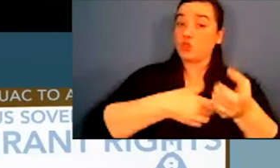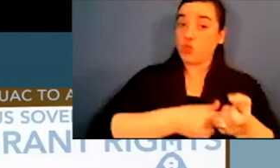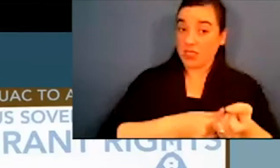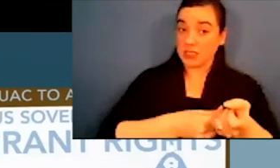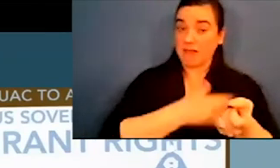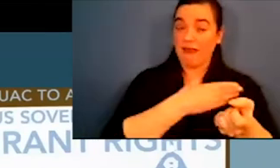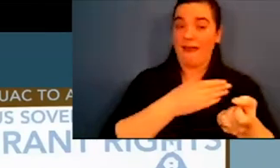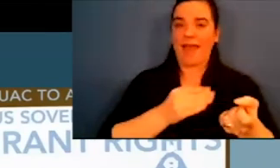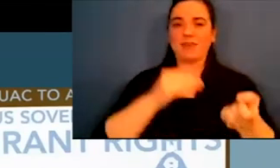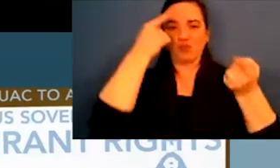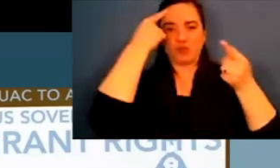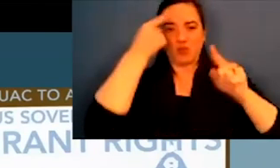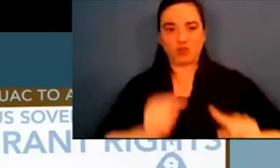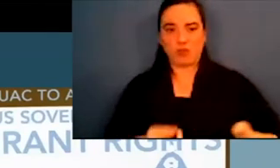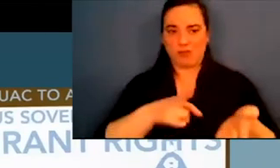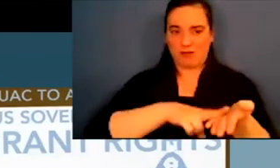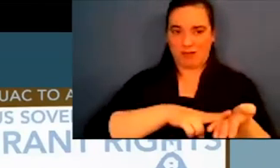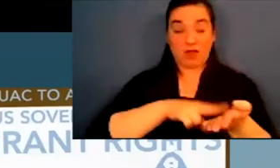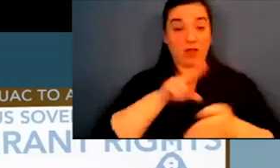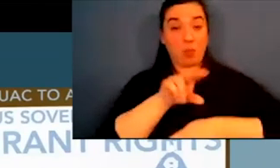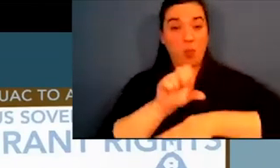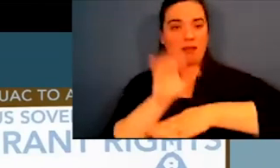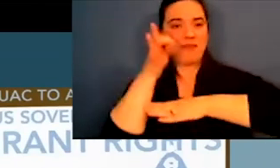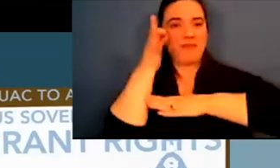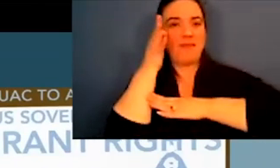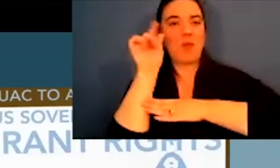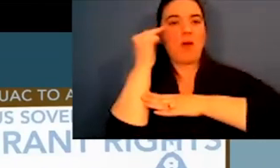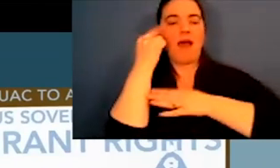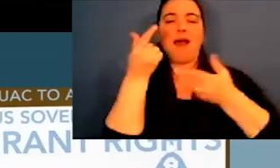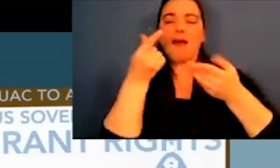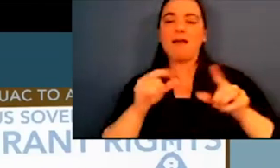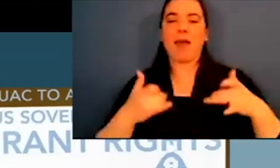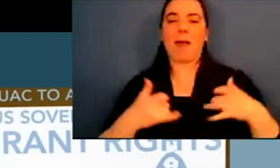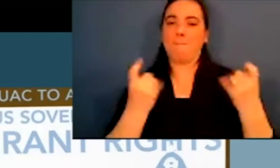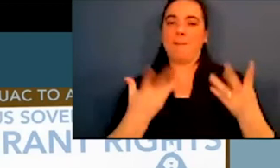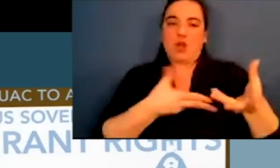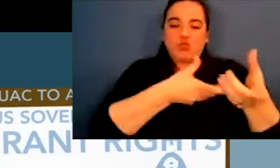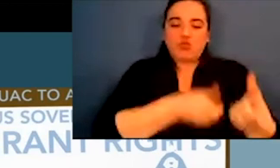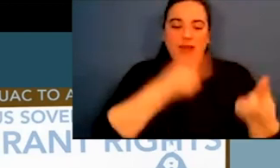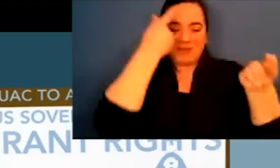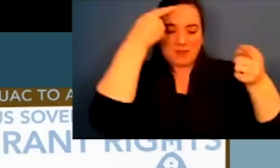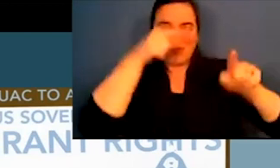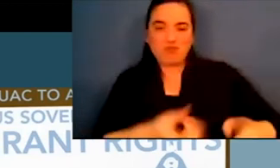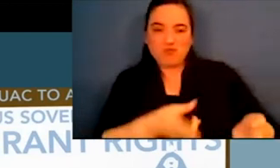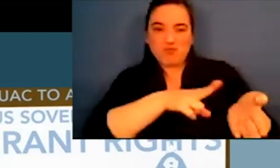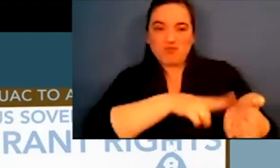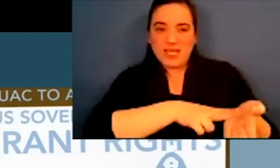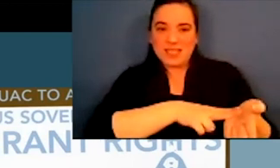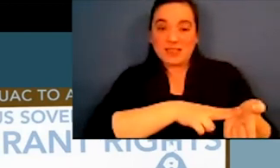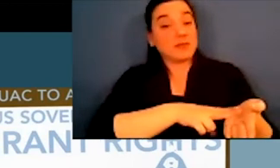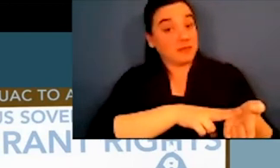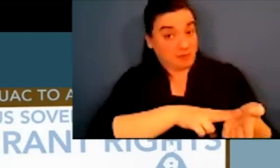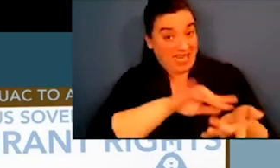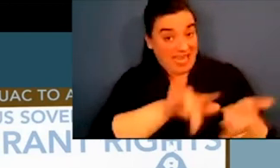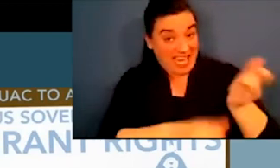So trust and treaties. So US federal government has signed many, has many trust and treaty responsibilities